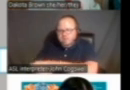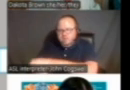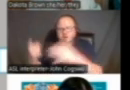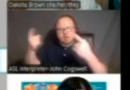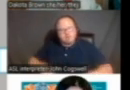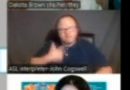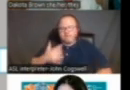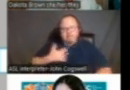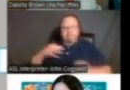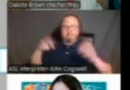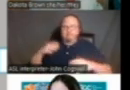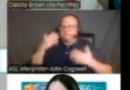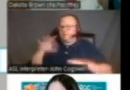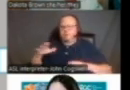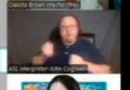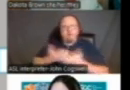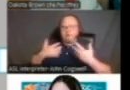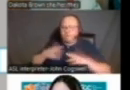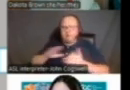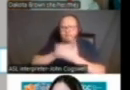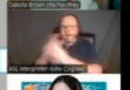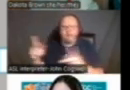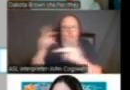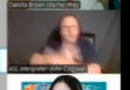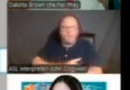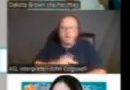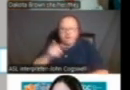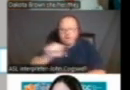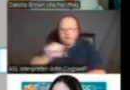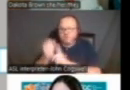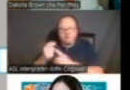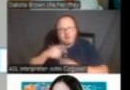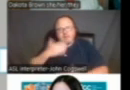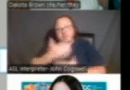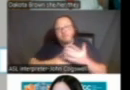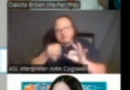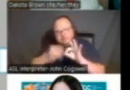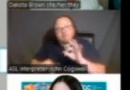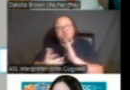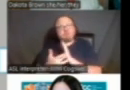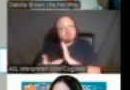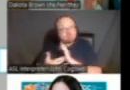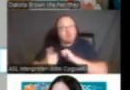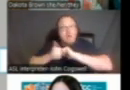we feel like we don't know everything. We don't want to make it worse, right? But there are some simple techniques to interrupt